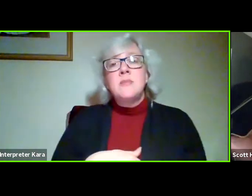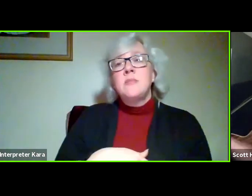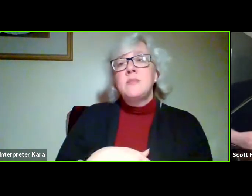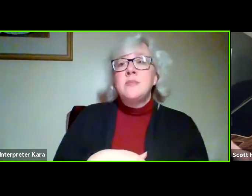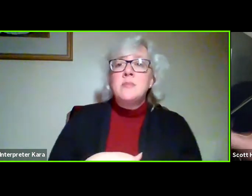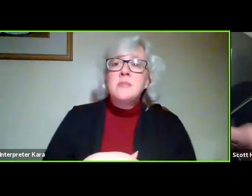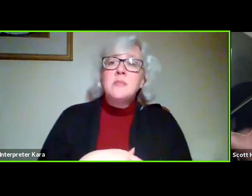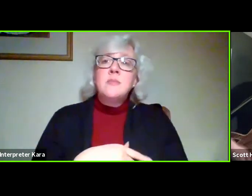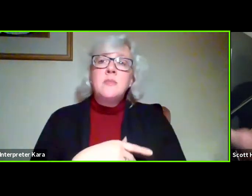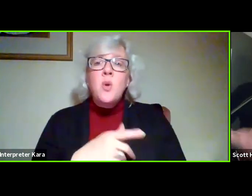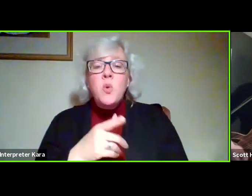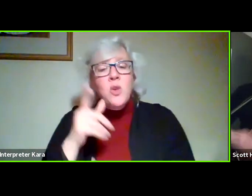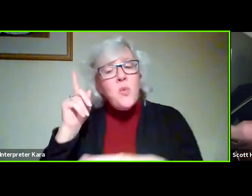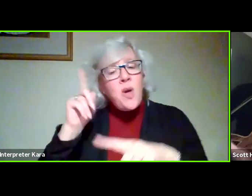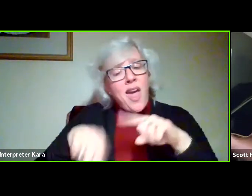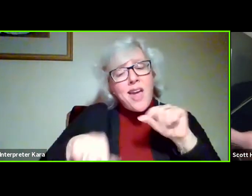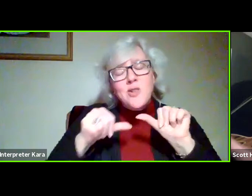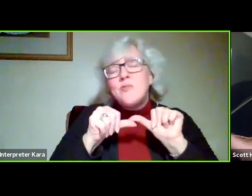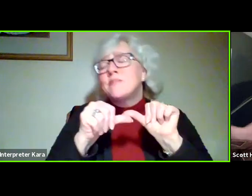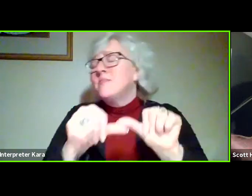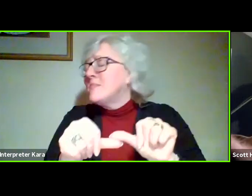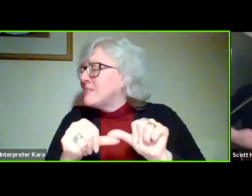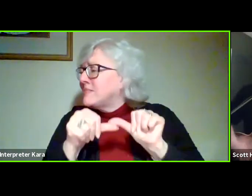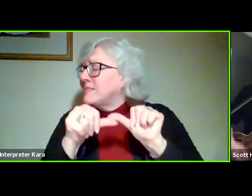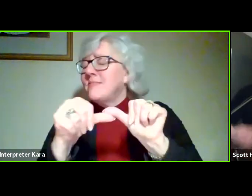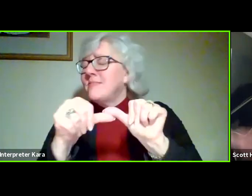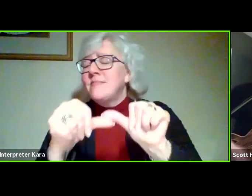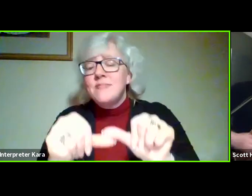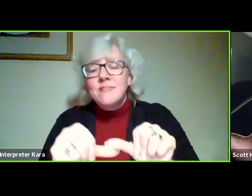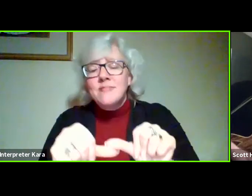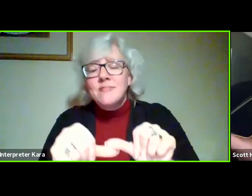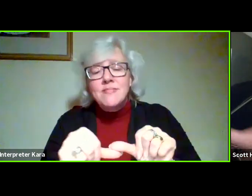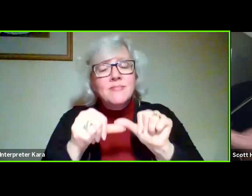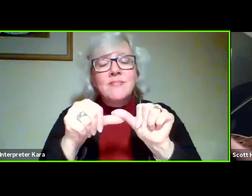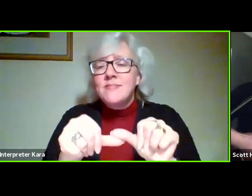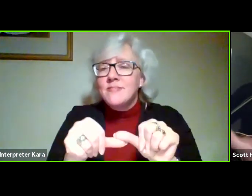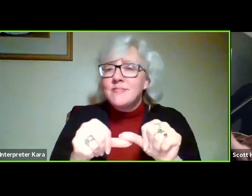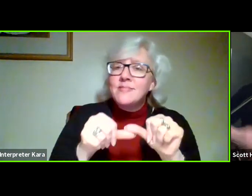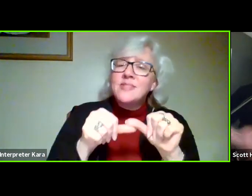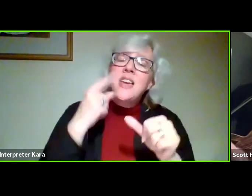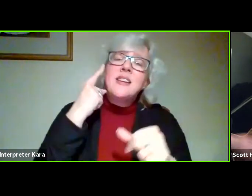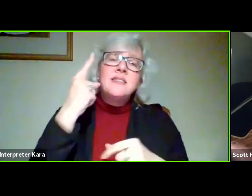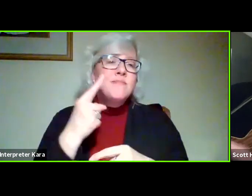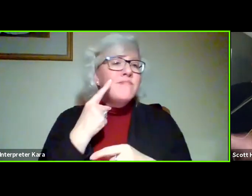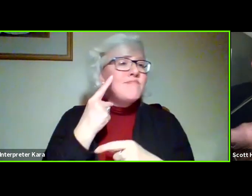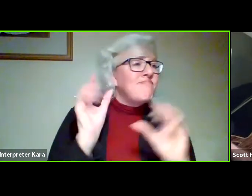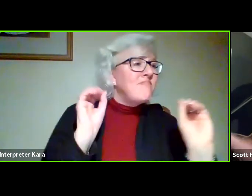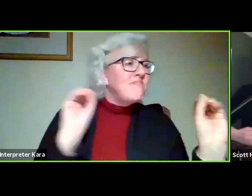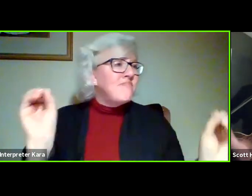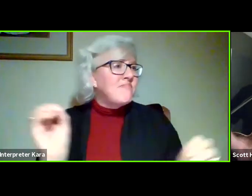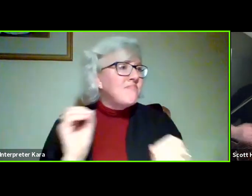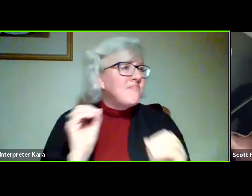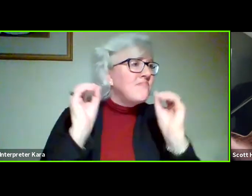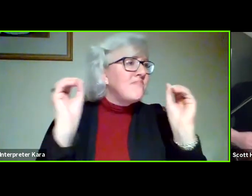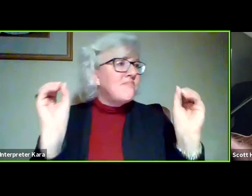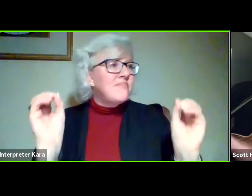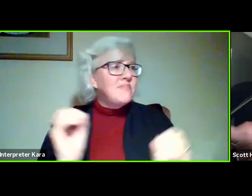Who's gonna hang it up when you call?